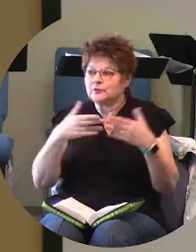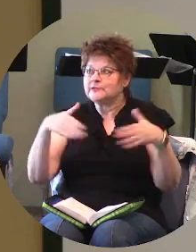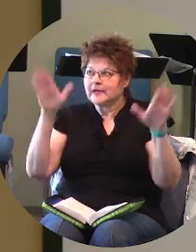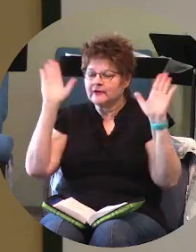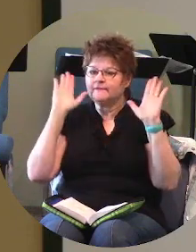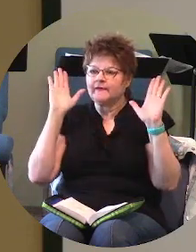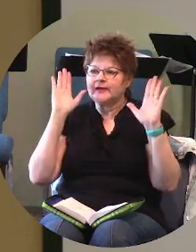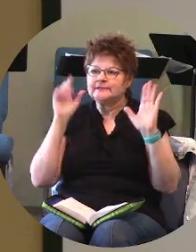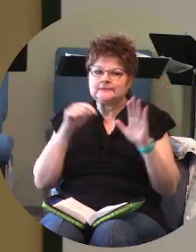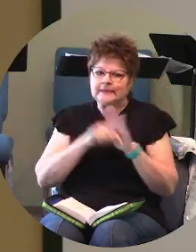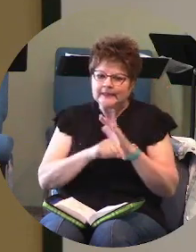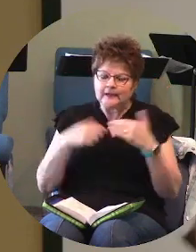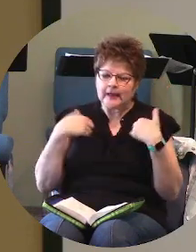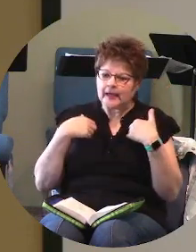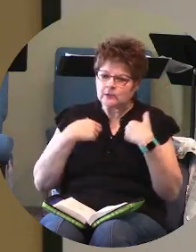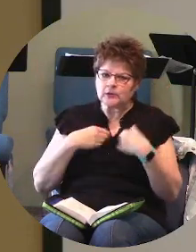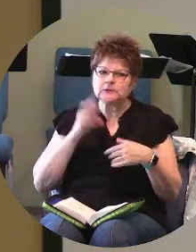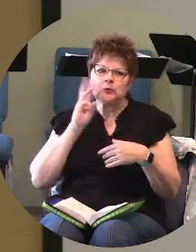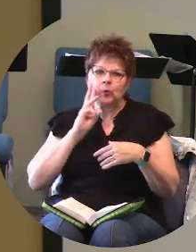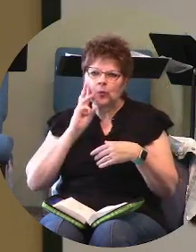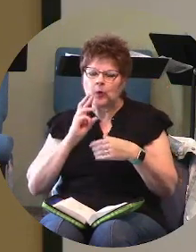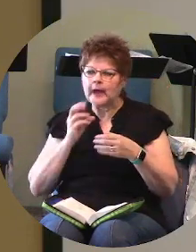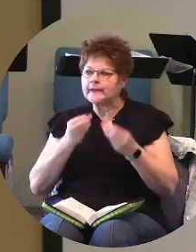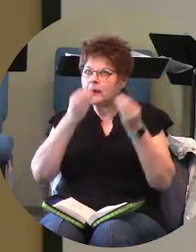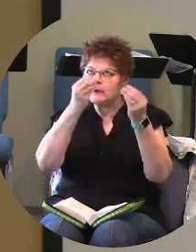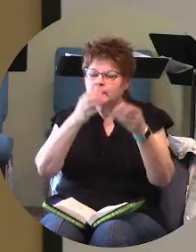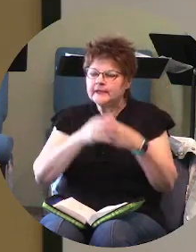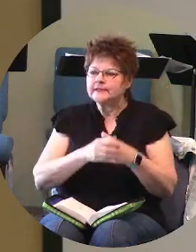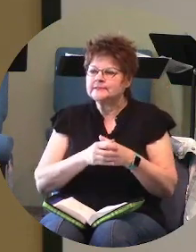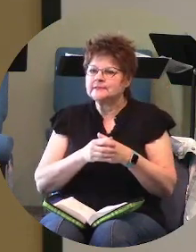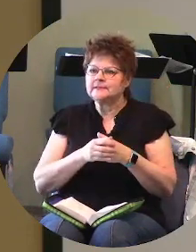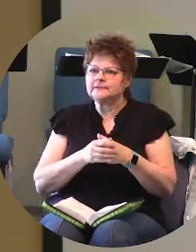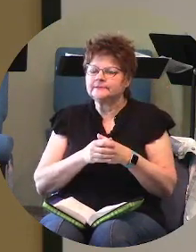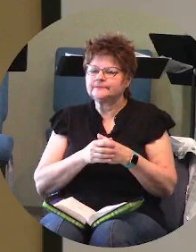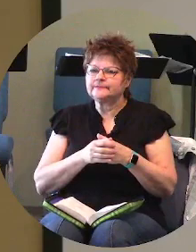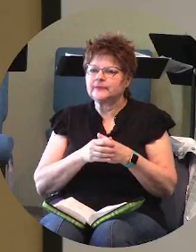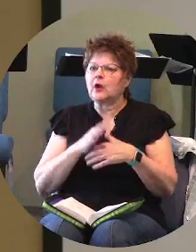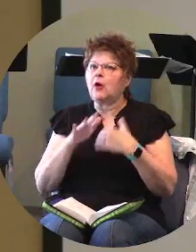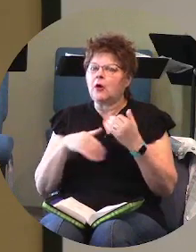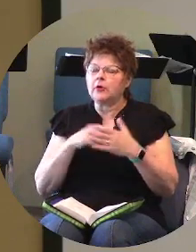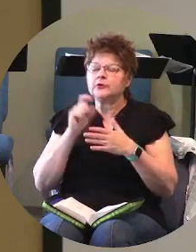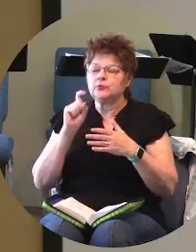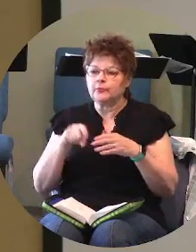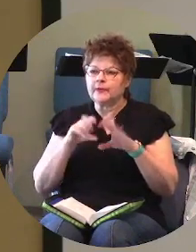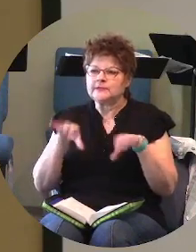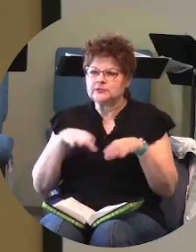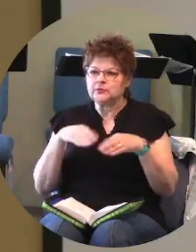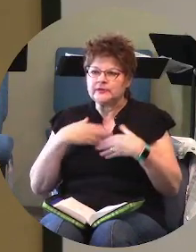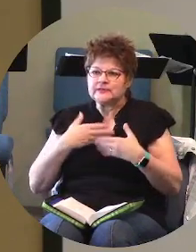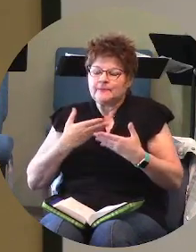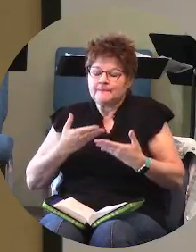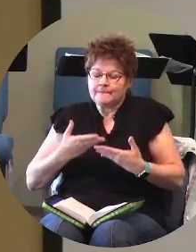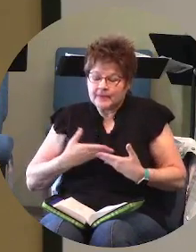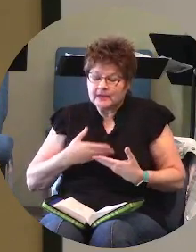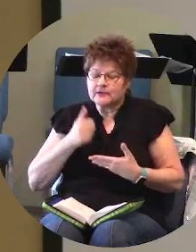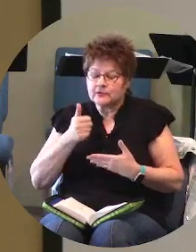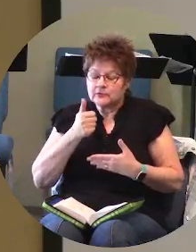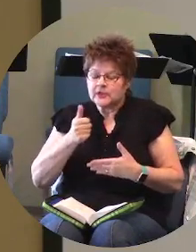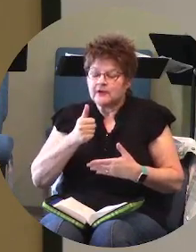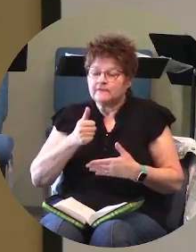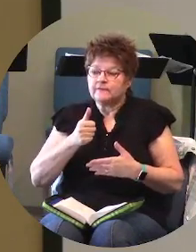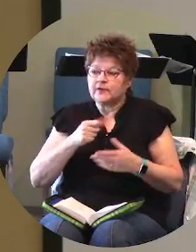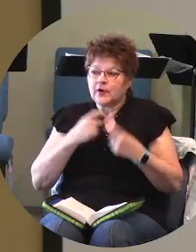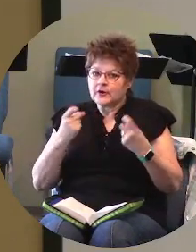and blood offerings and wine offerings and grain offerings he said all you must do is is admit that you're a sinner believe that i am the